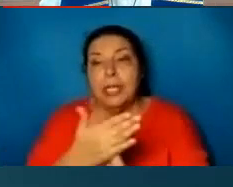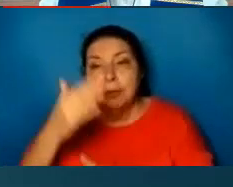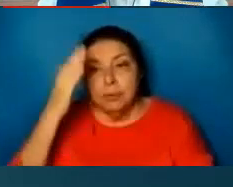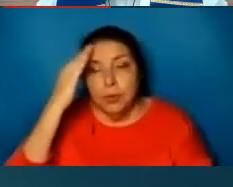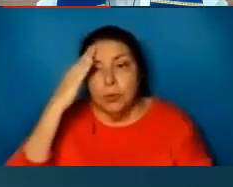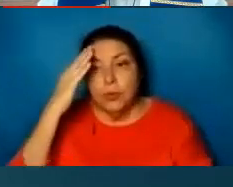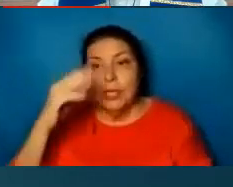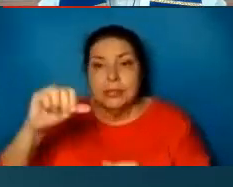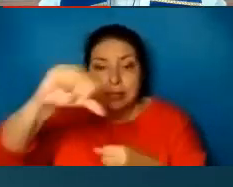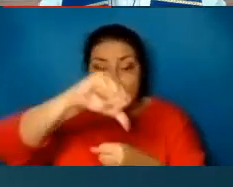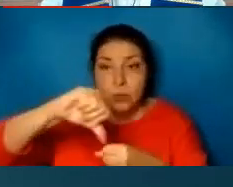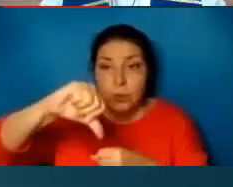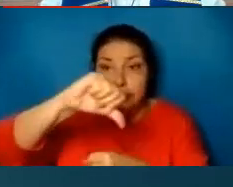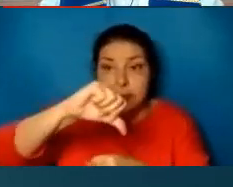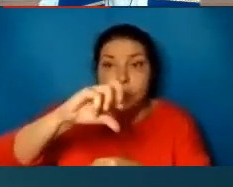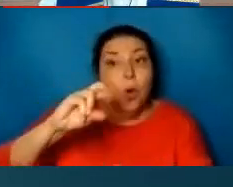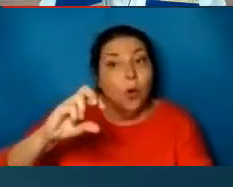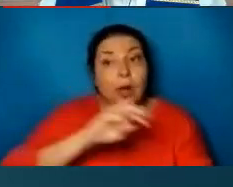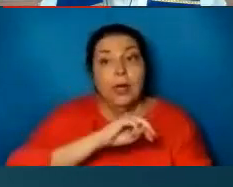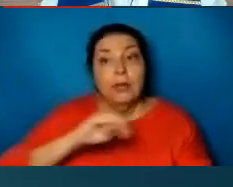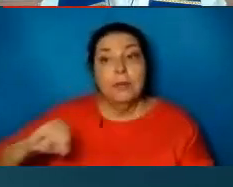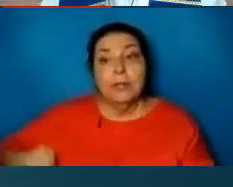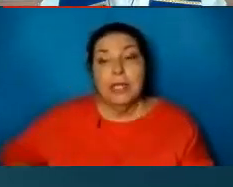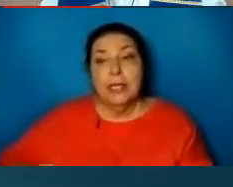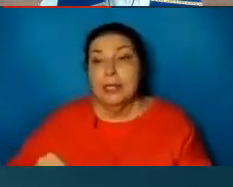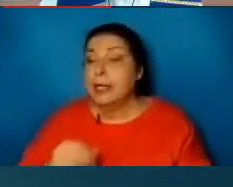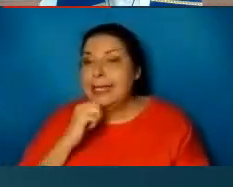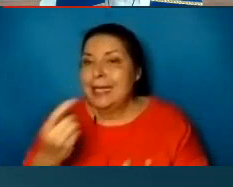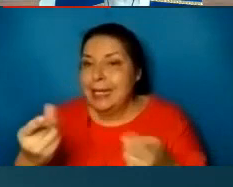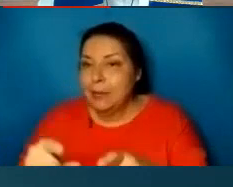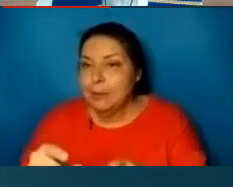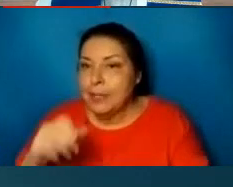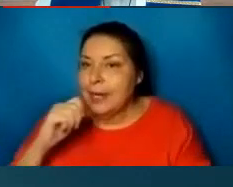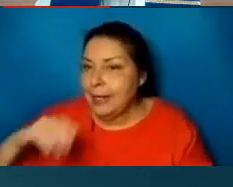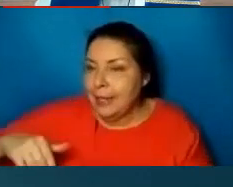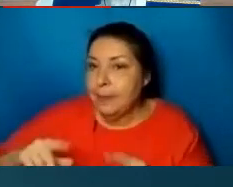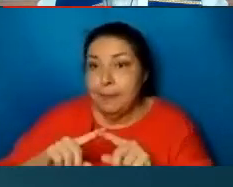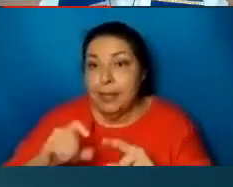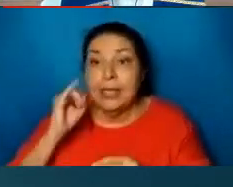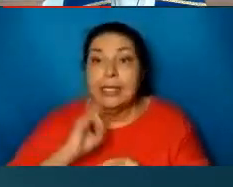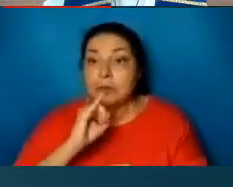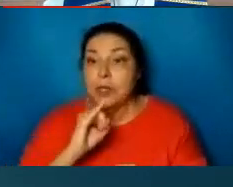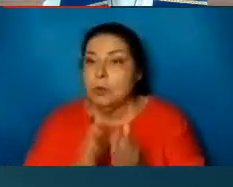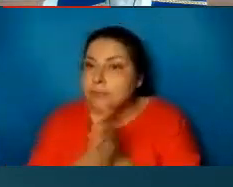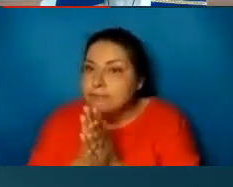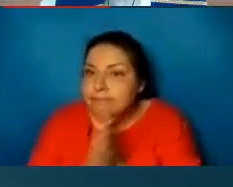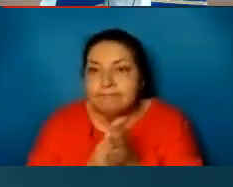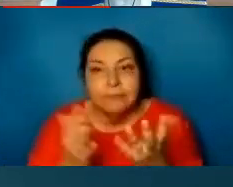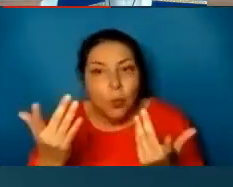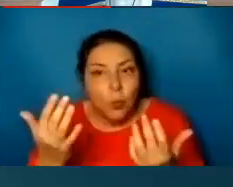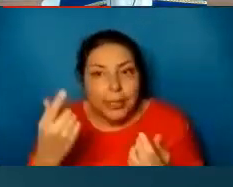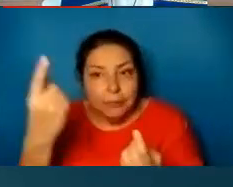He hadn't come yet, but Israel was looking forward to his coming. With that,